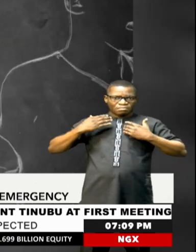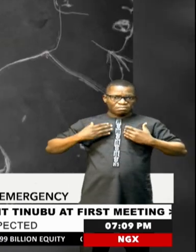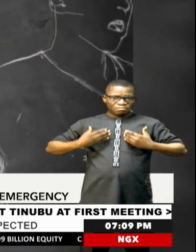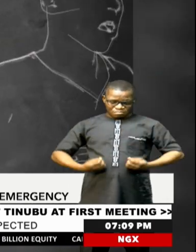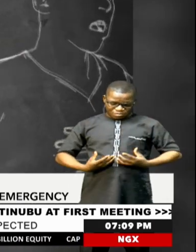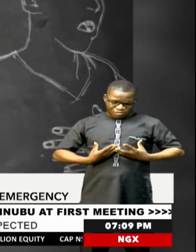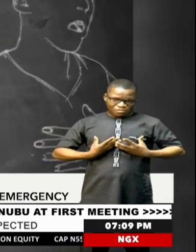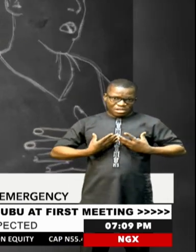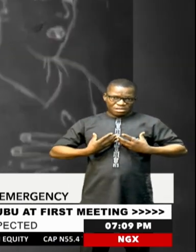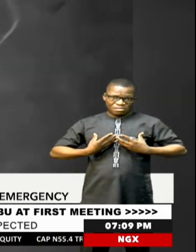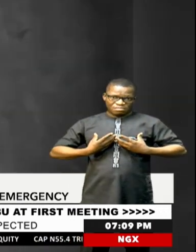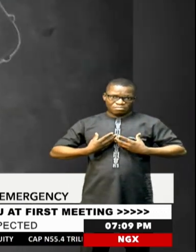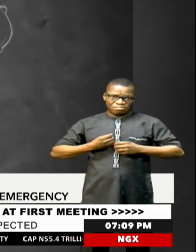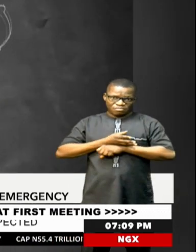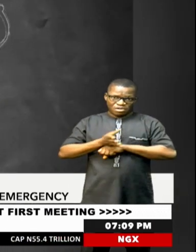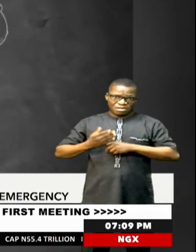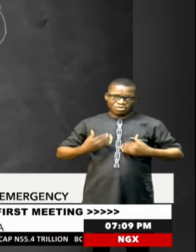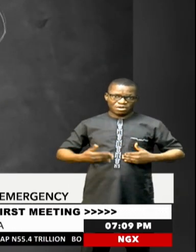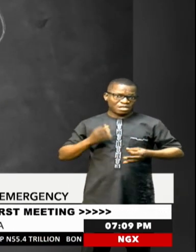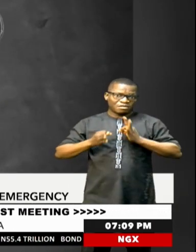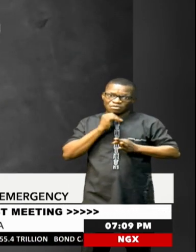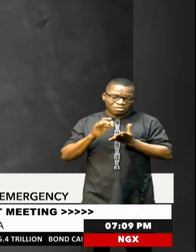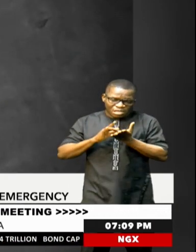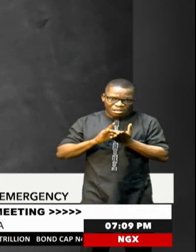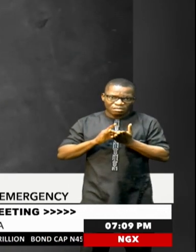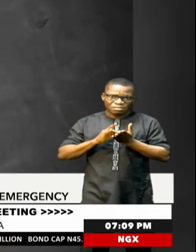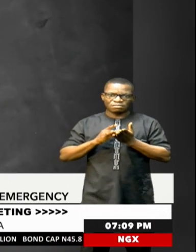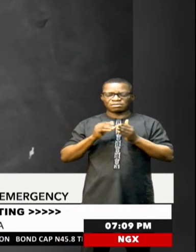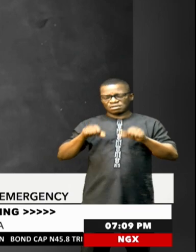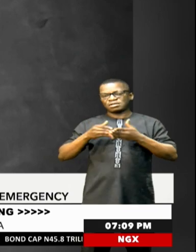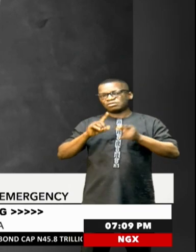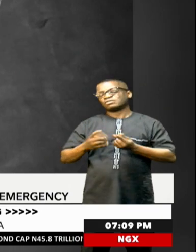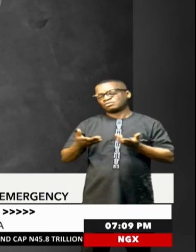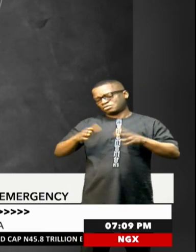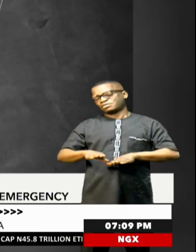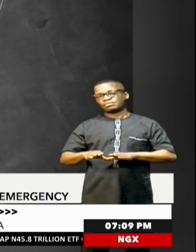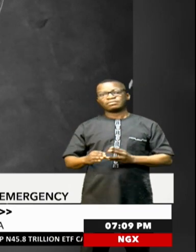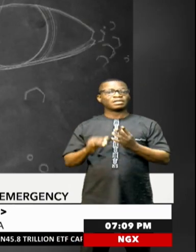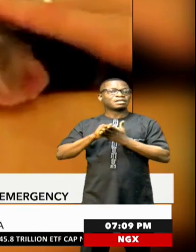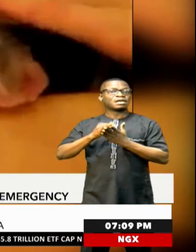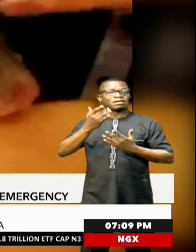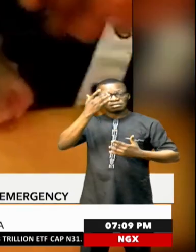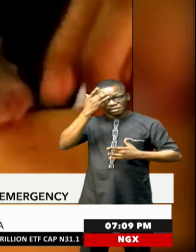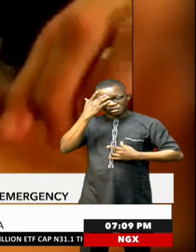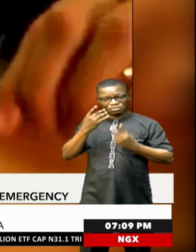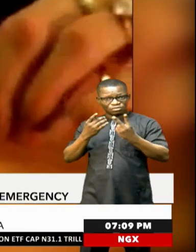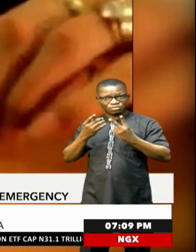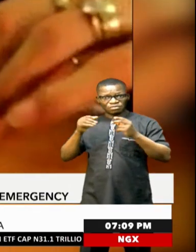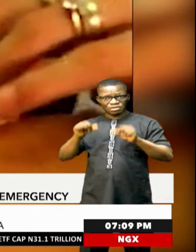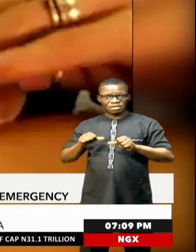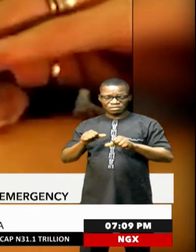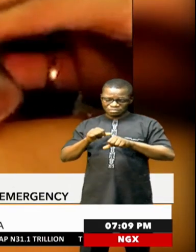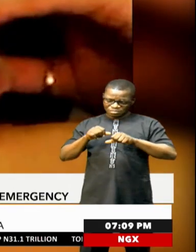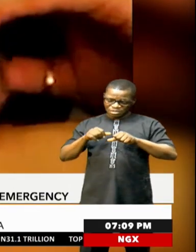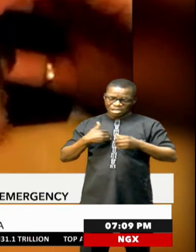and if left untreated, can be deadly. There are two main strains of the virus known to exist, the murder one